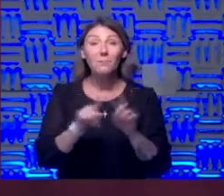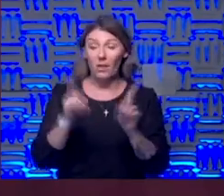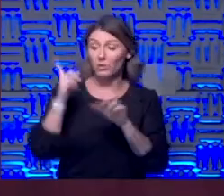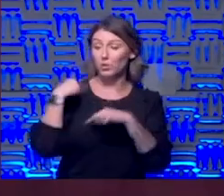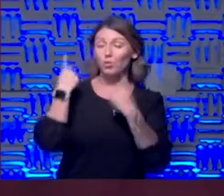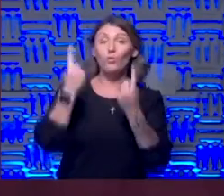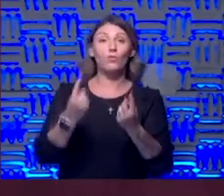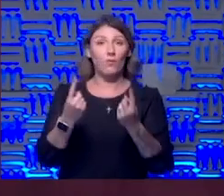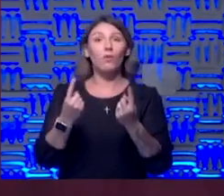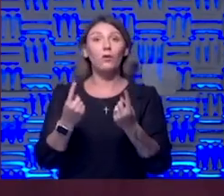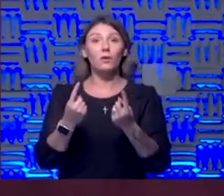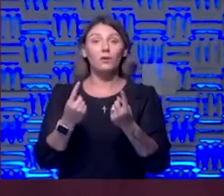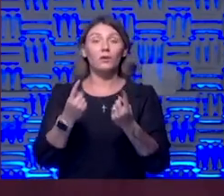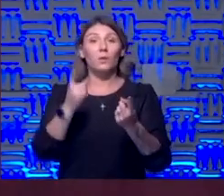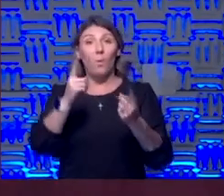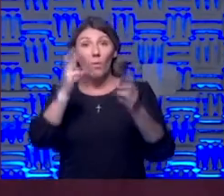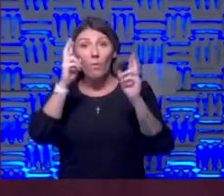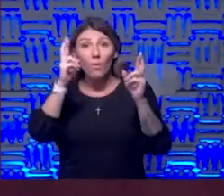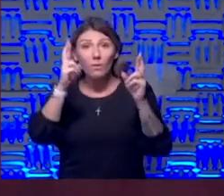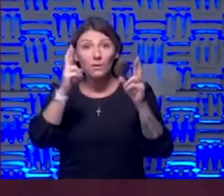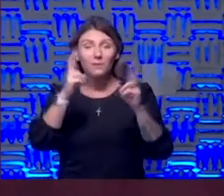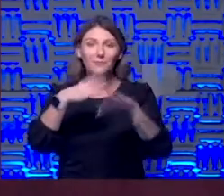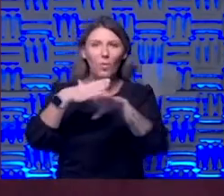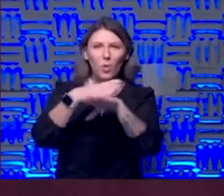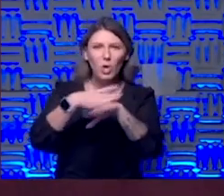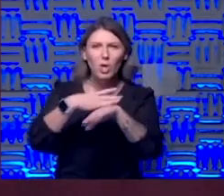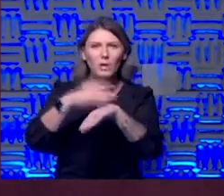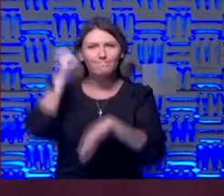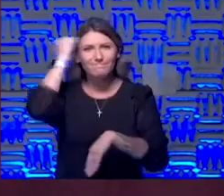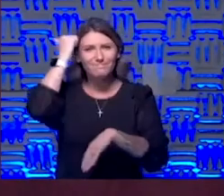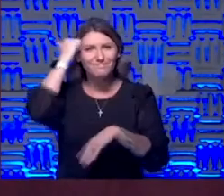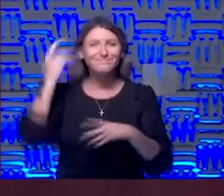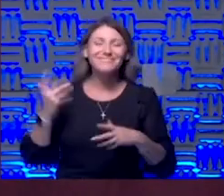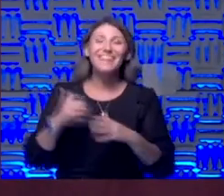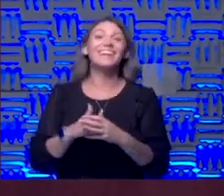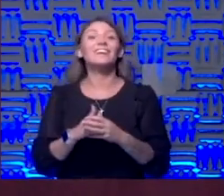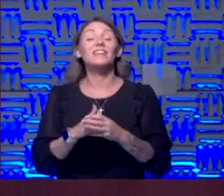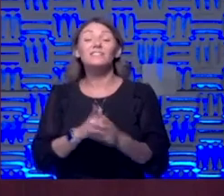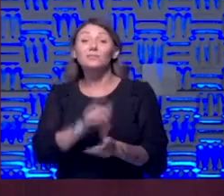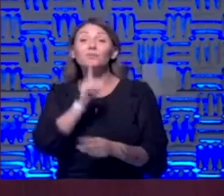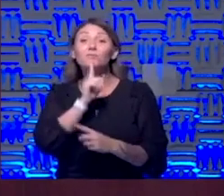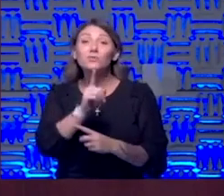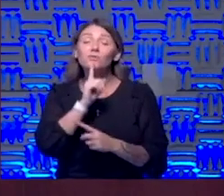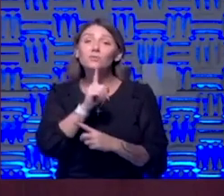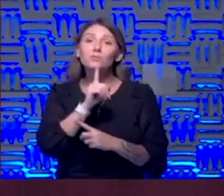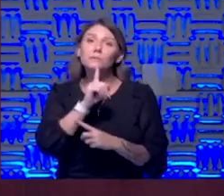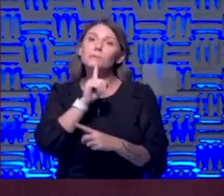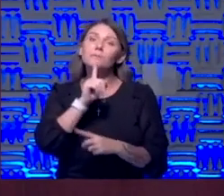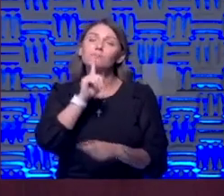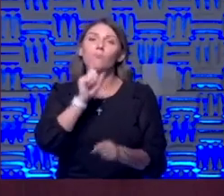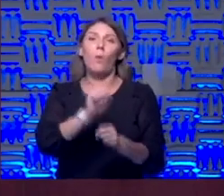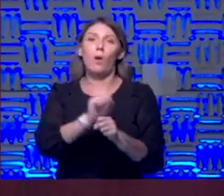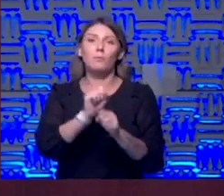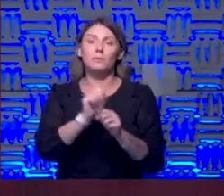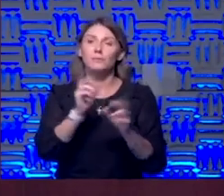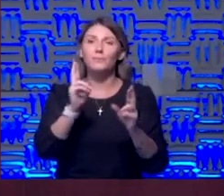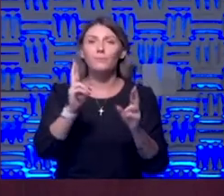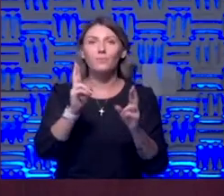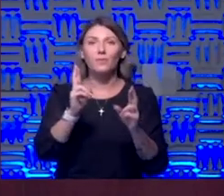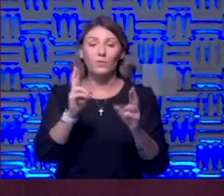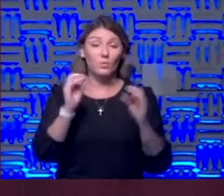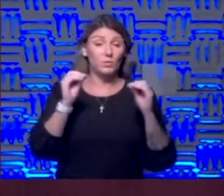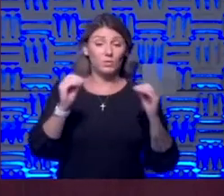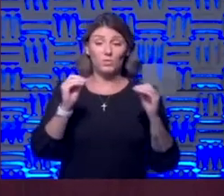far you know knock on wood and I don't have wood here but knock on wood it is really very promising and there are really no